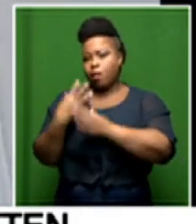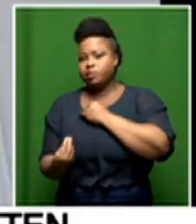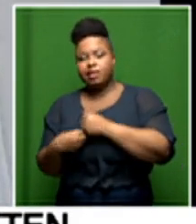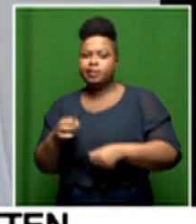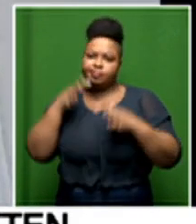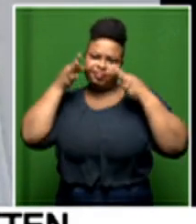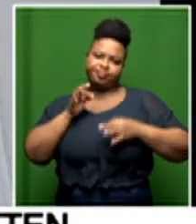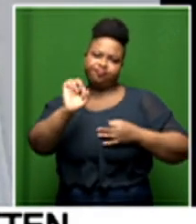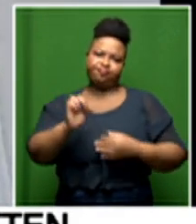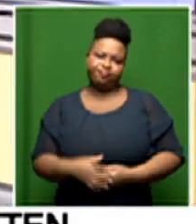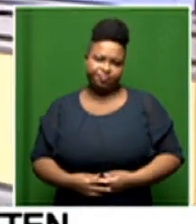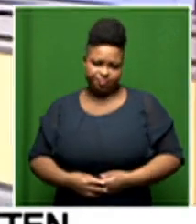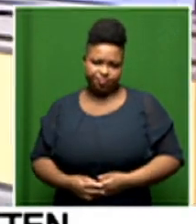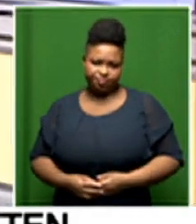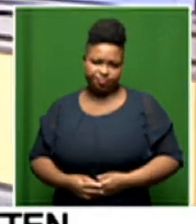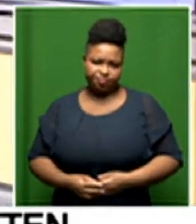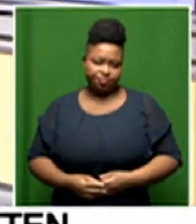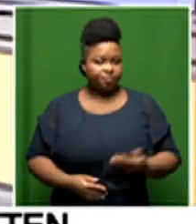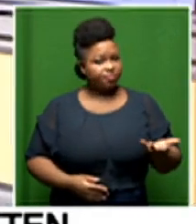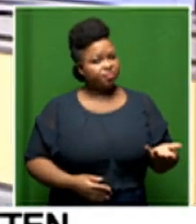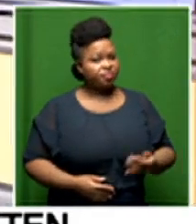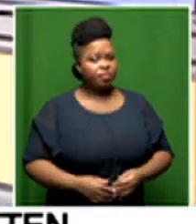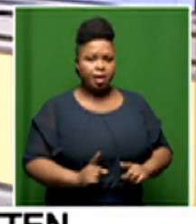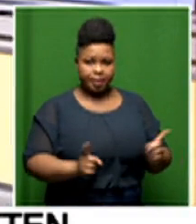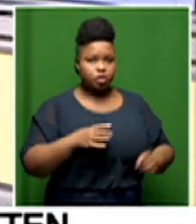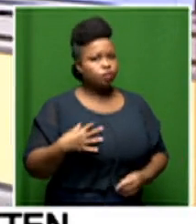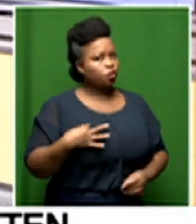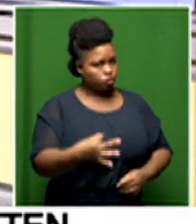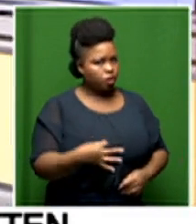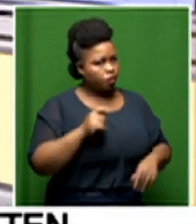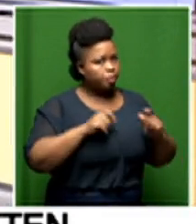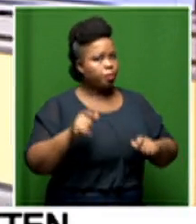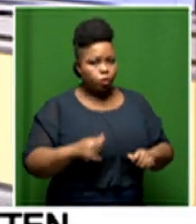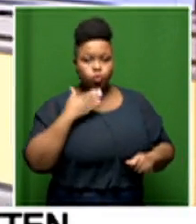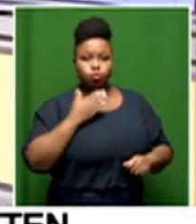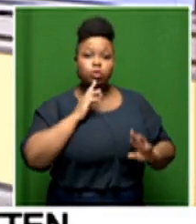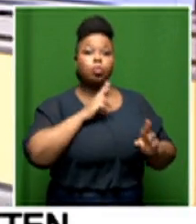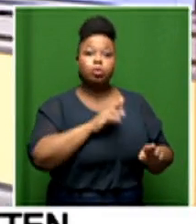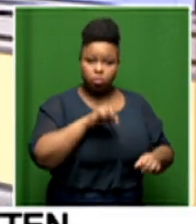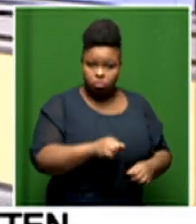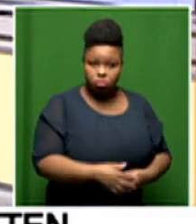but it is voluntary for people to come forward